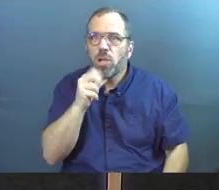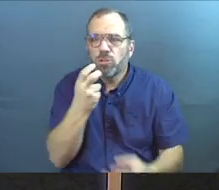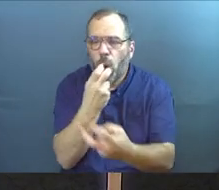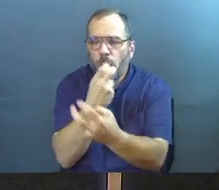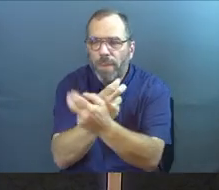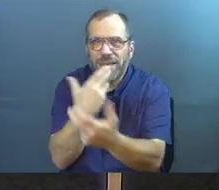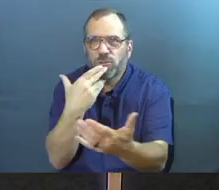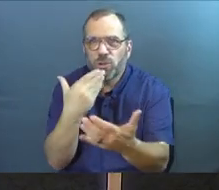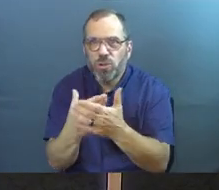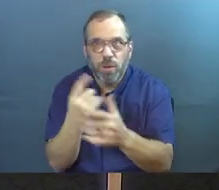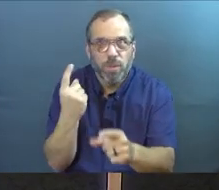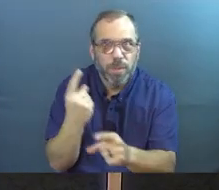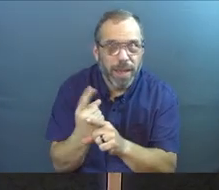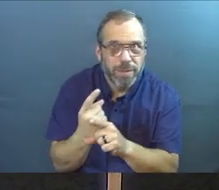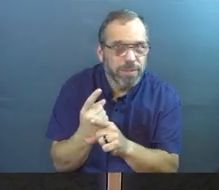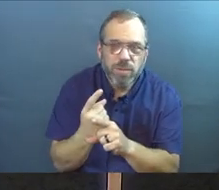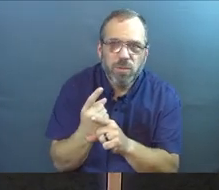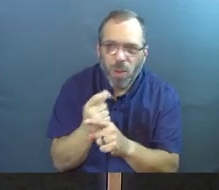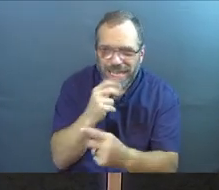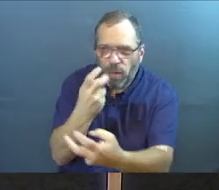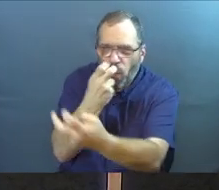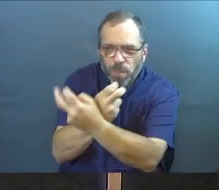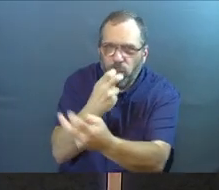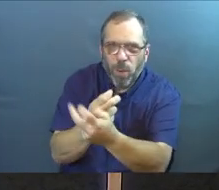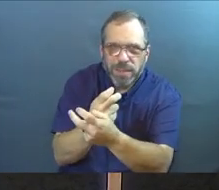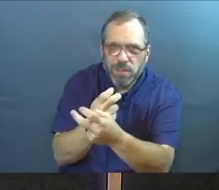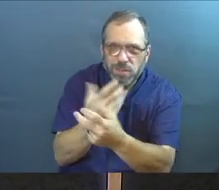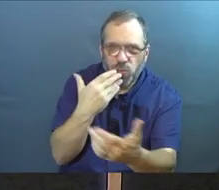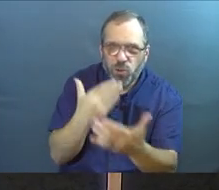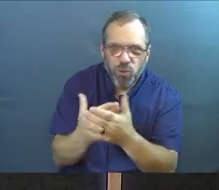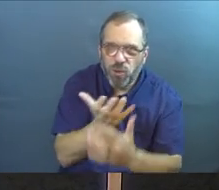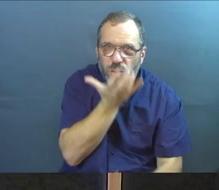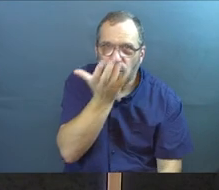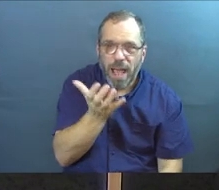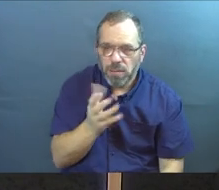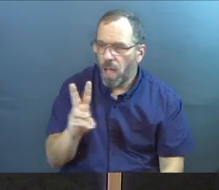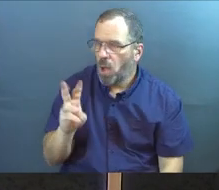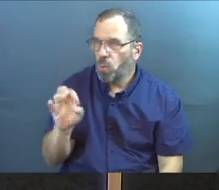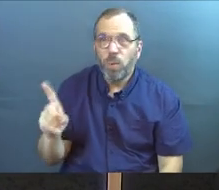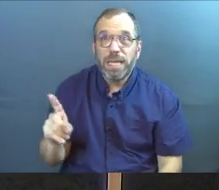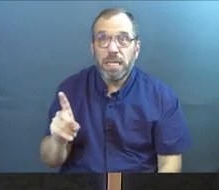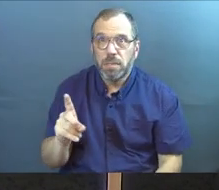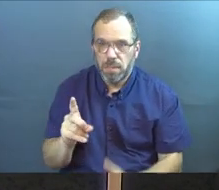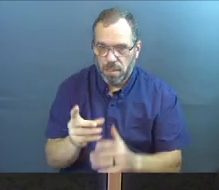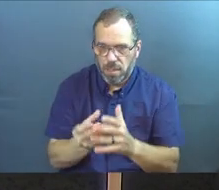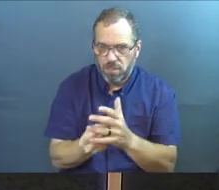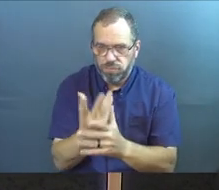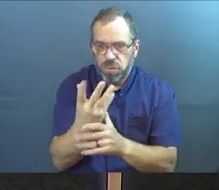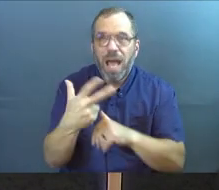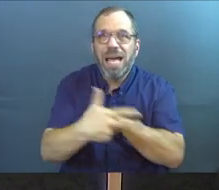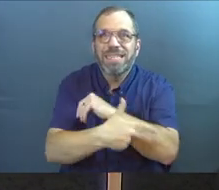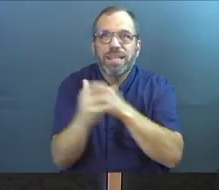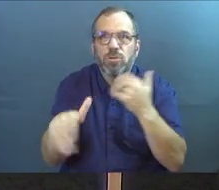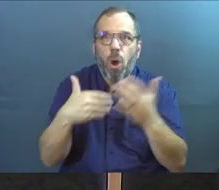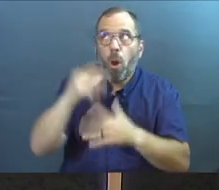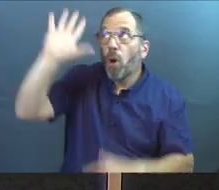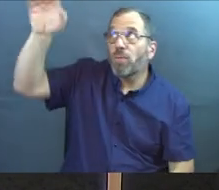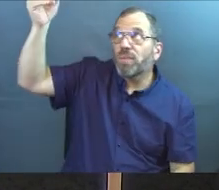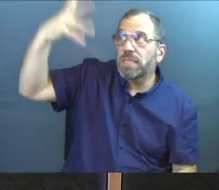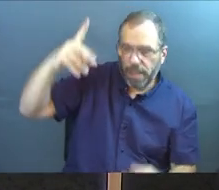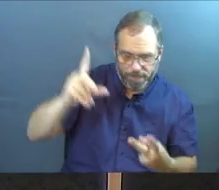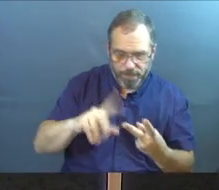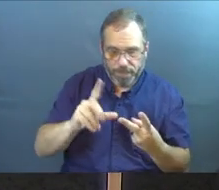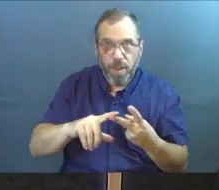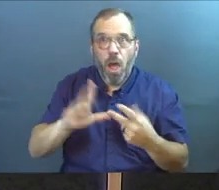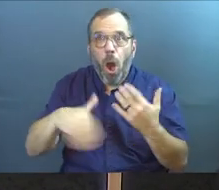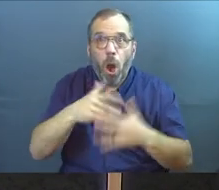the good plants, do they? They don't poison the good plants. What a weed does is the weed steals all the sunshine, it